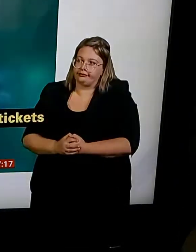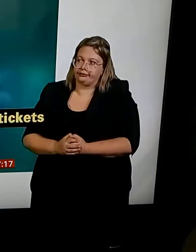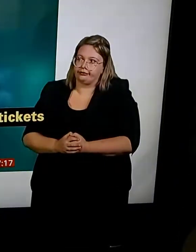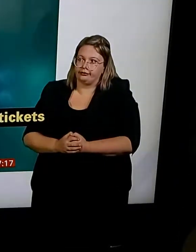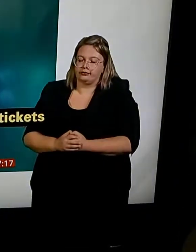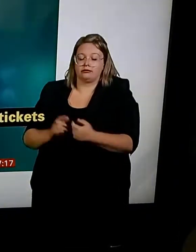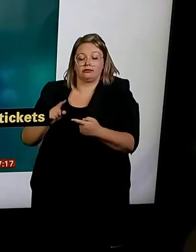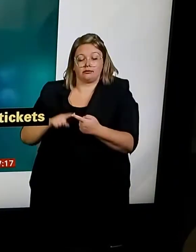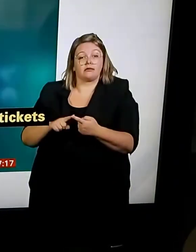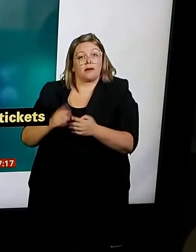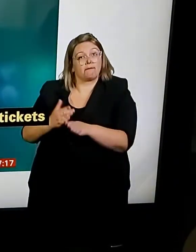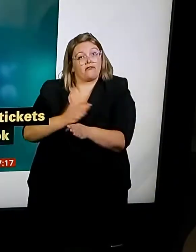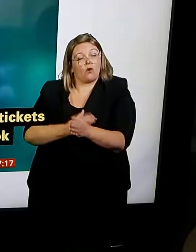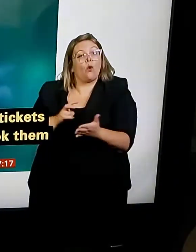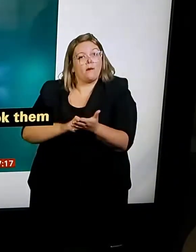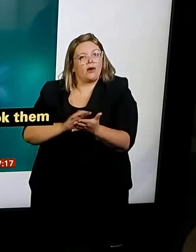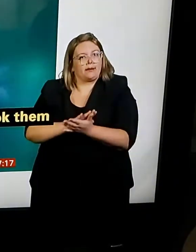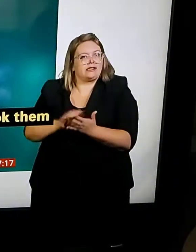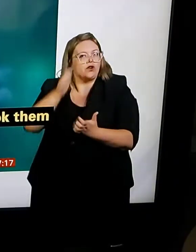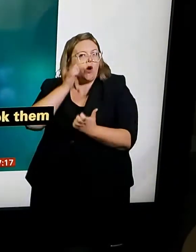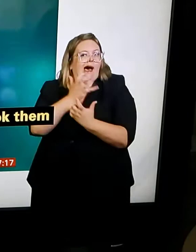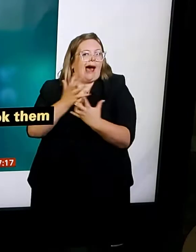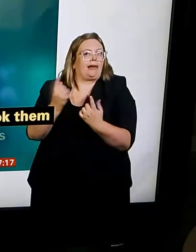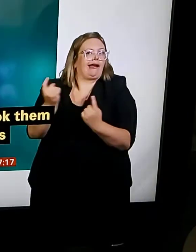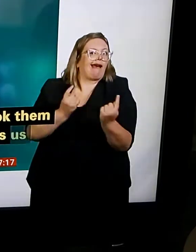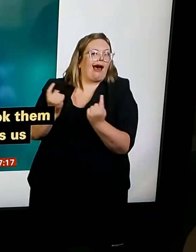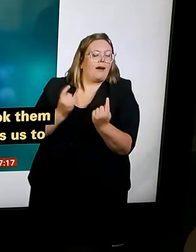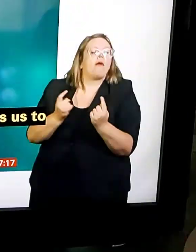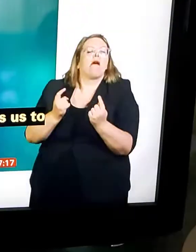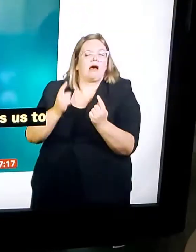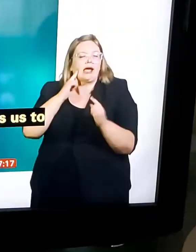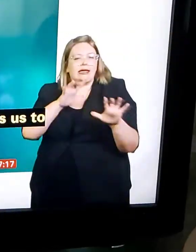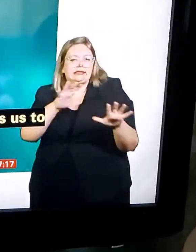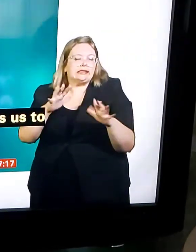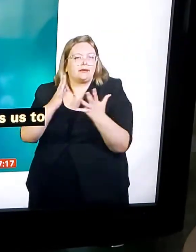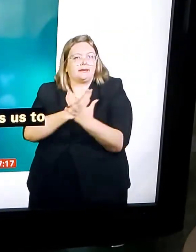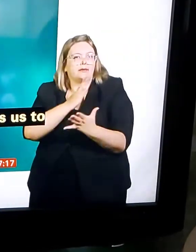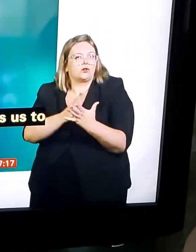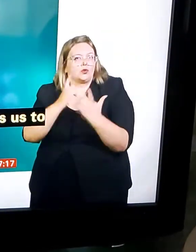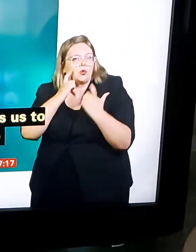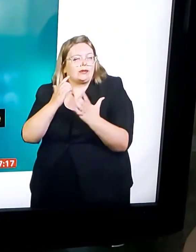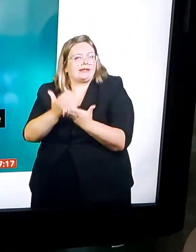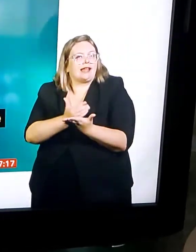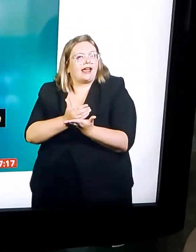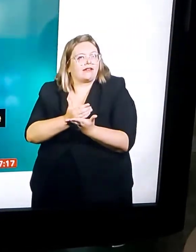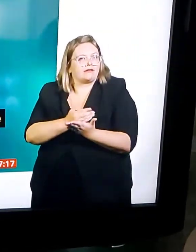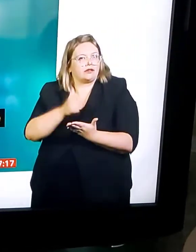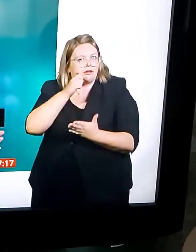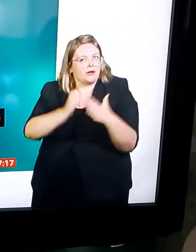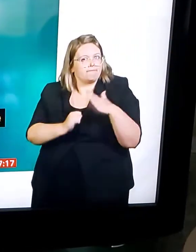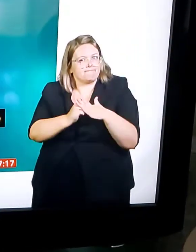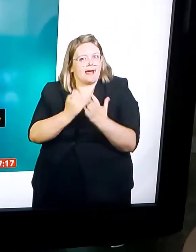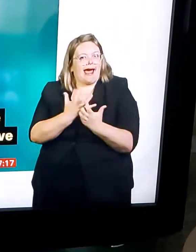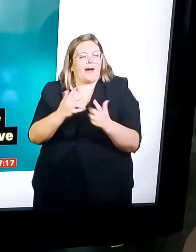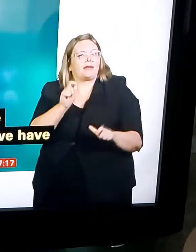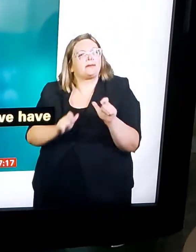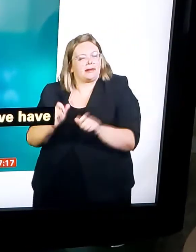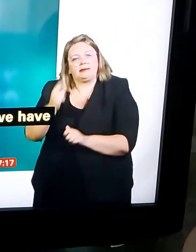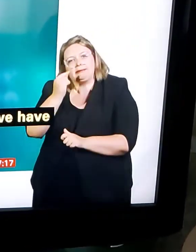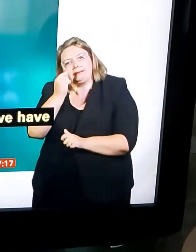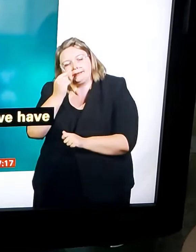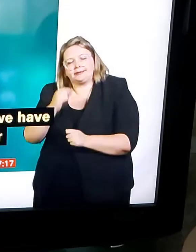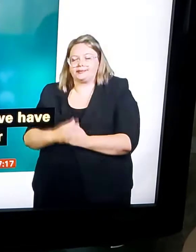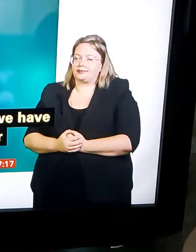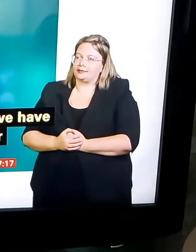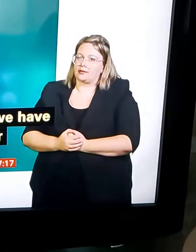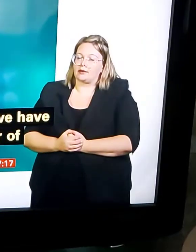locations to allow for social distancing. So, with all of this going on, it's hardly surprising that some fun,